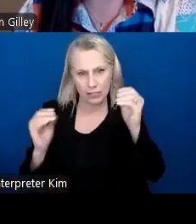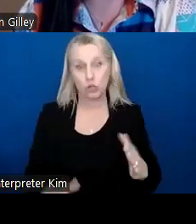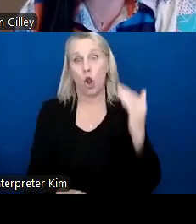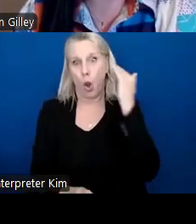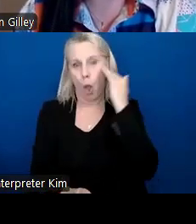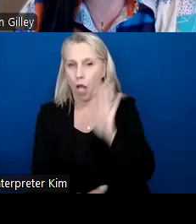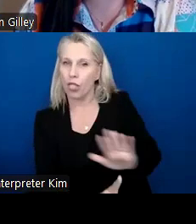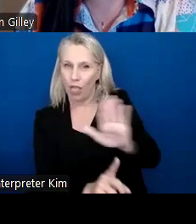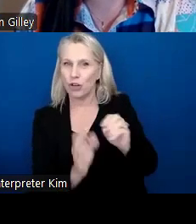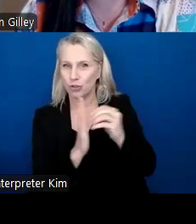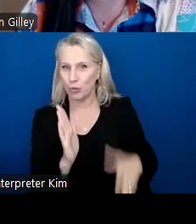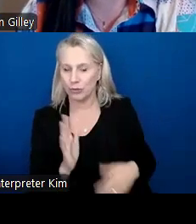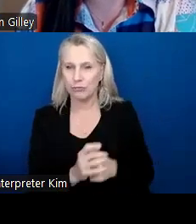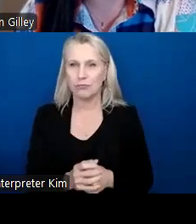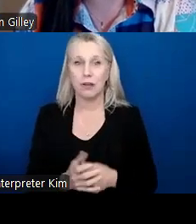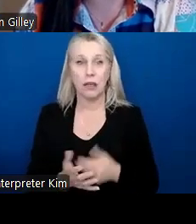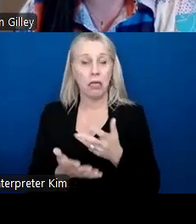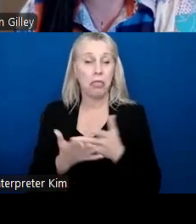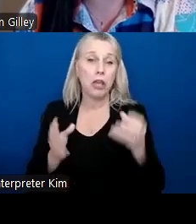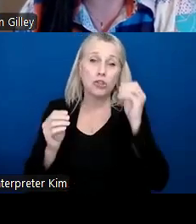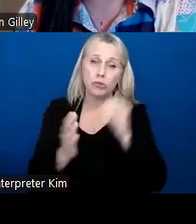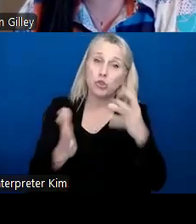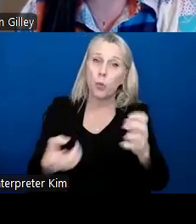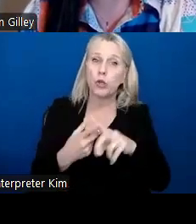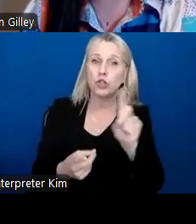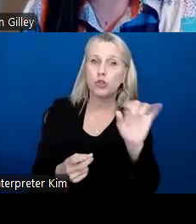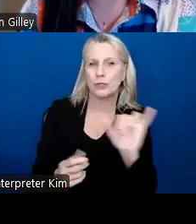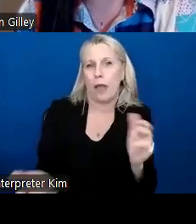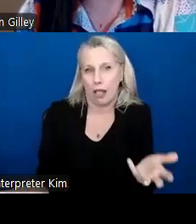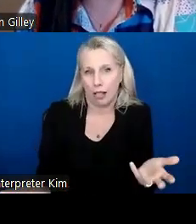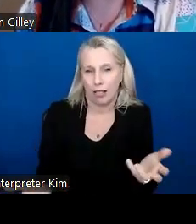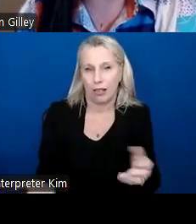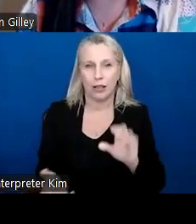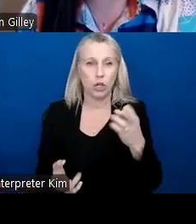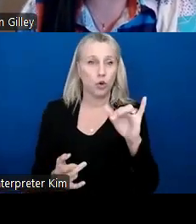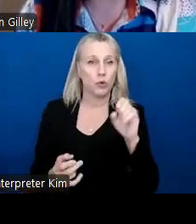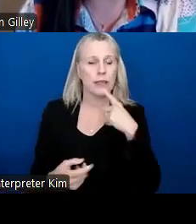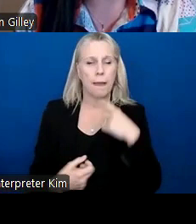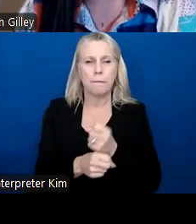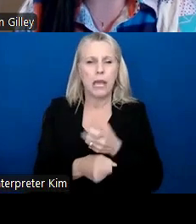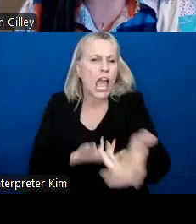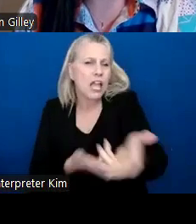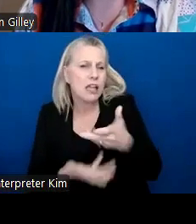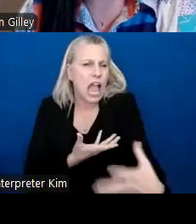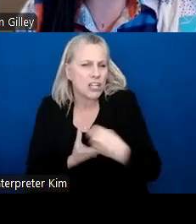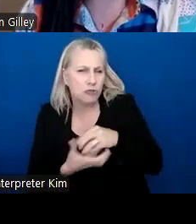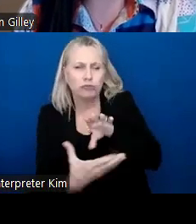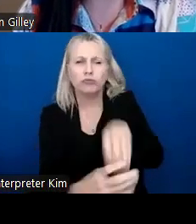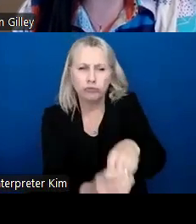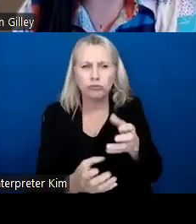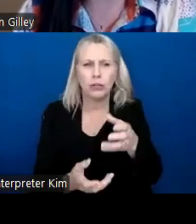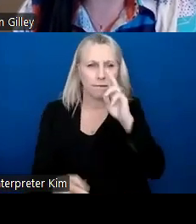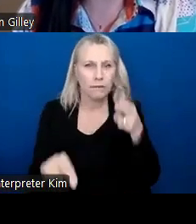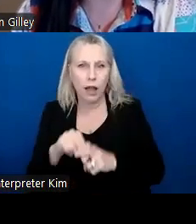students. And then things that students want to do as well. And like Chris said, making it engaging, making it fun. You know,